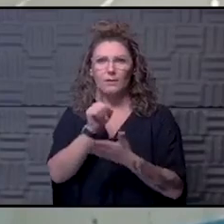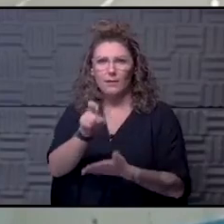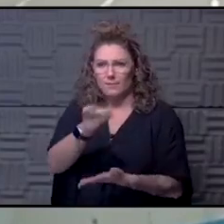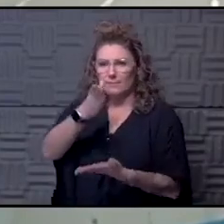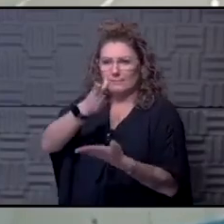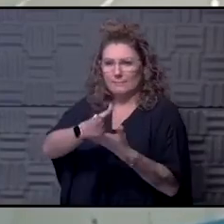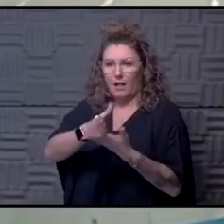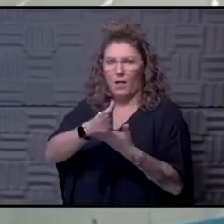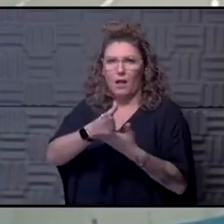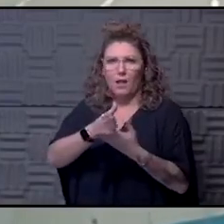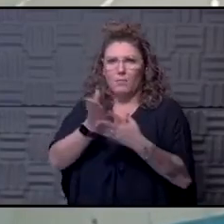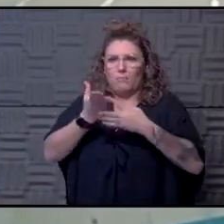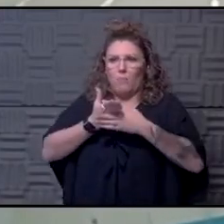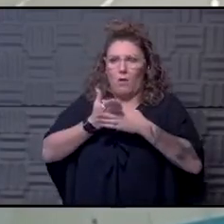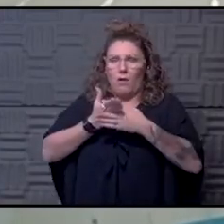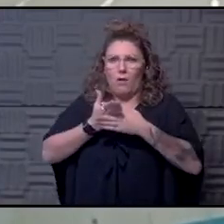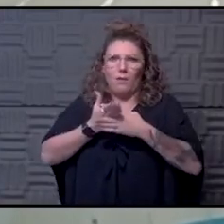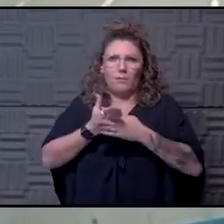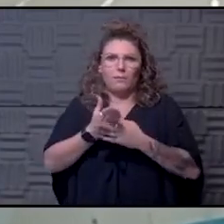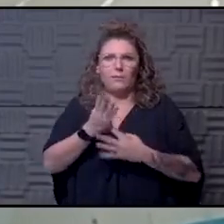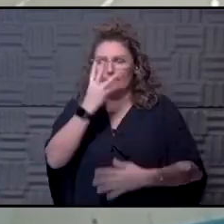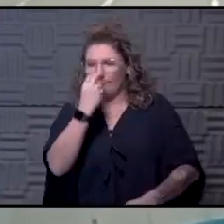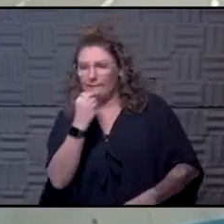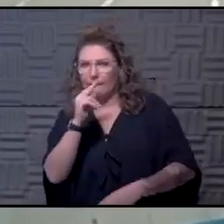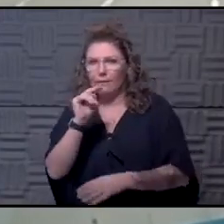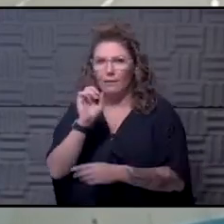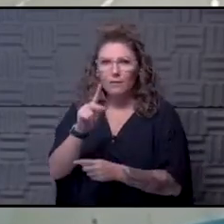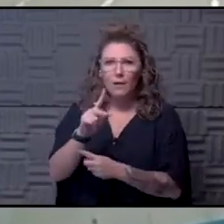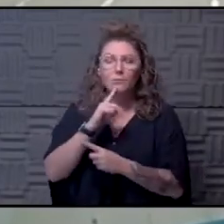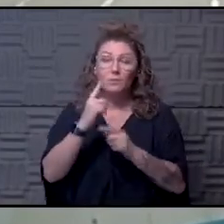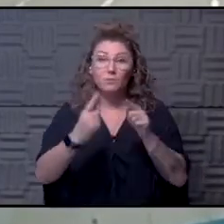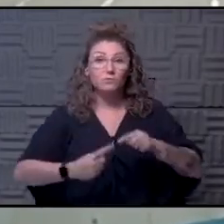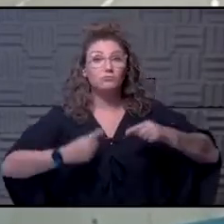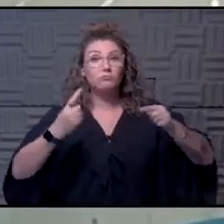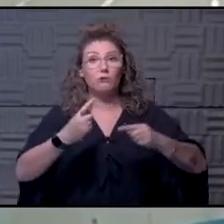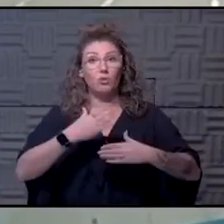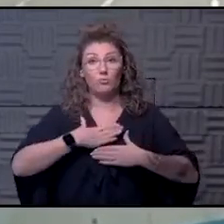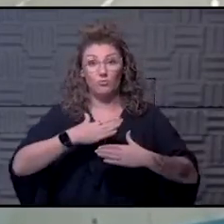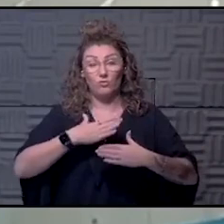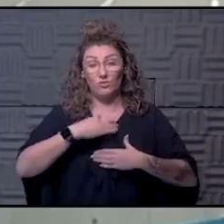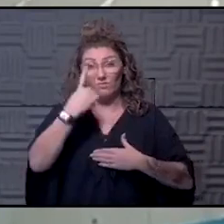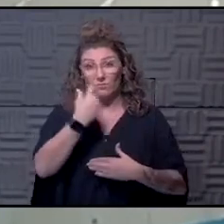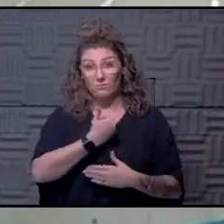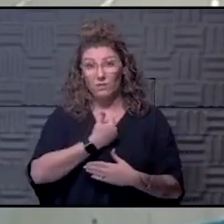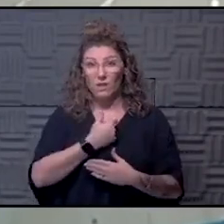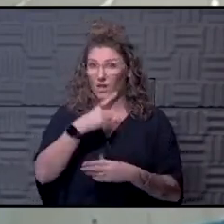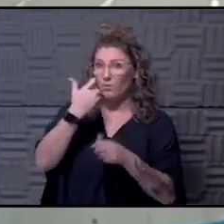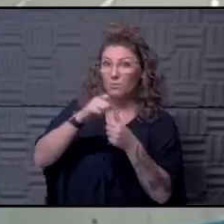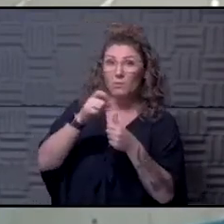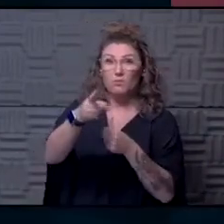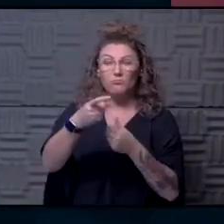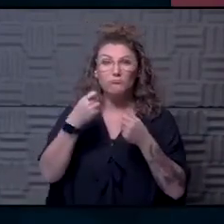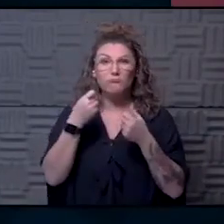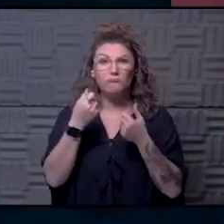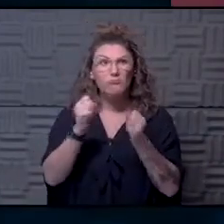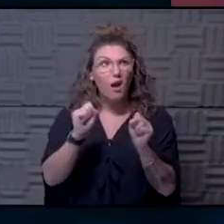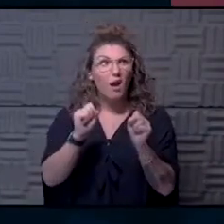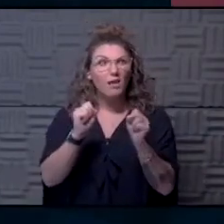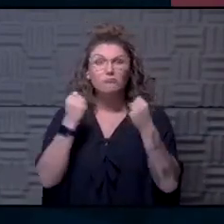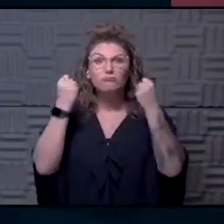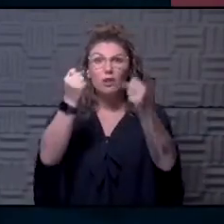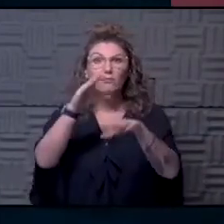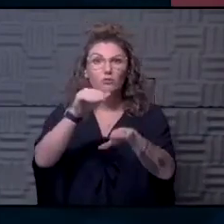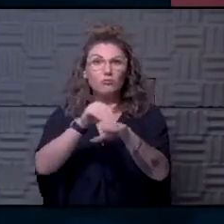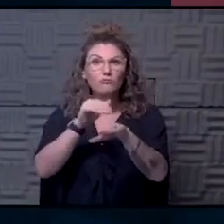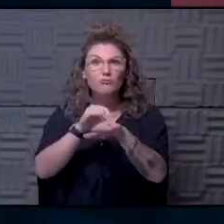take a nap. It just, it was definitely a struggle to breathe for me. I remember you were trying to drive your truck in Indiana or